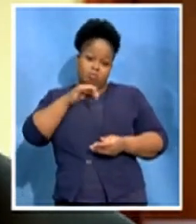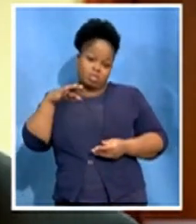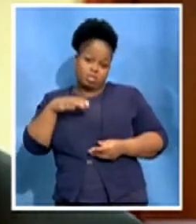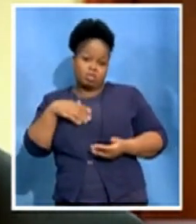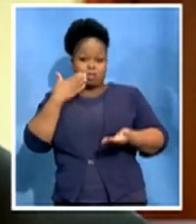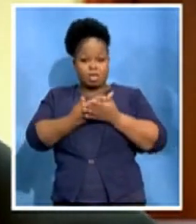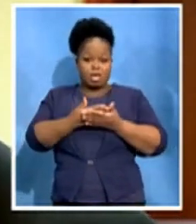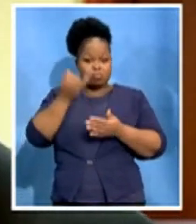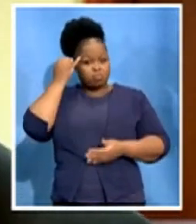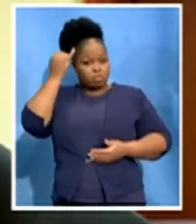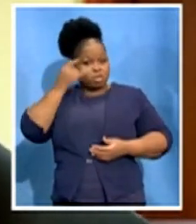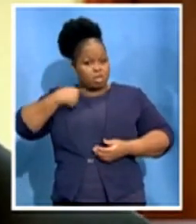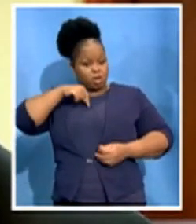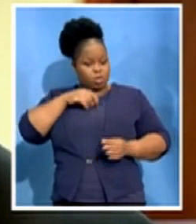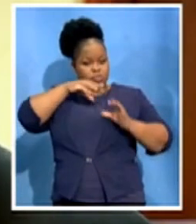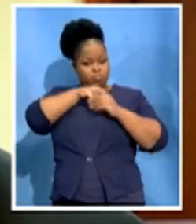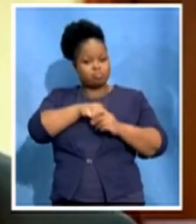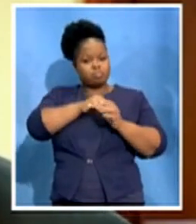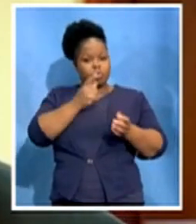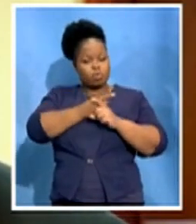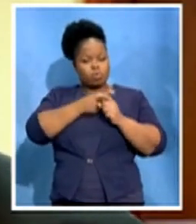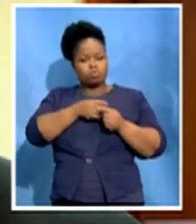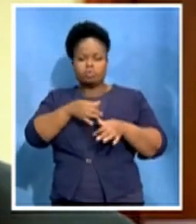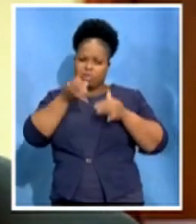staff input series. That needs to be seen.